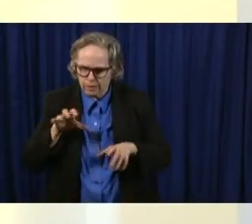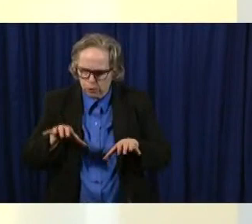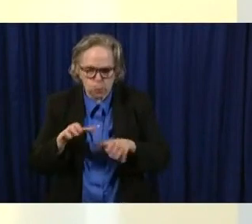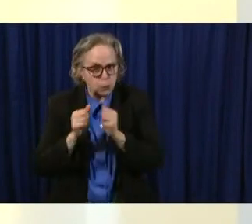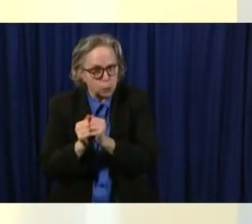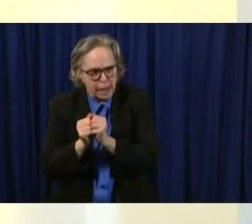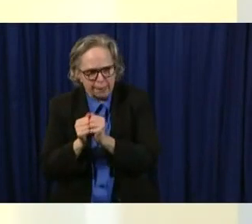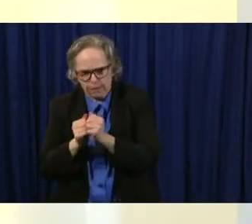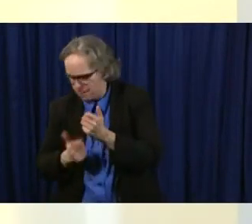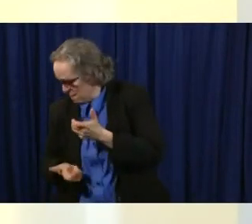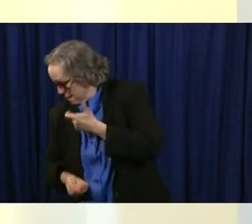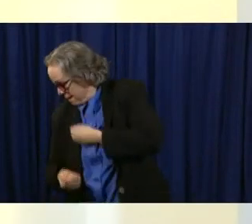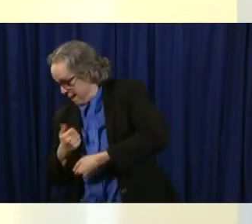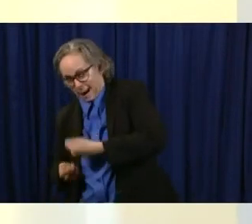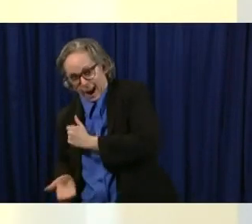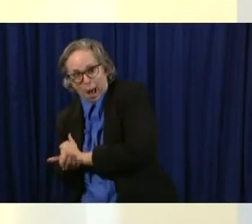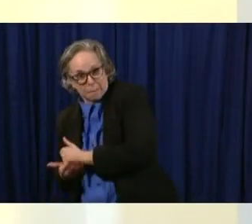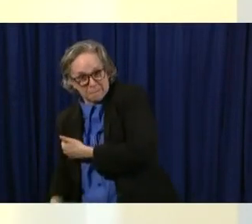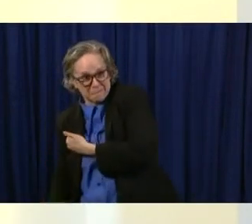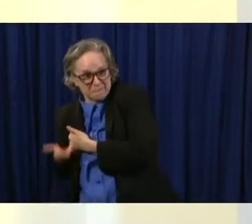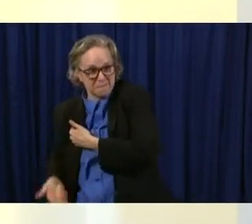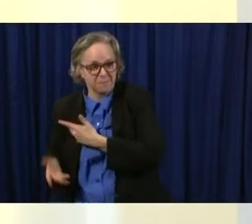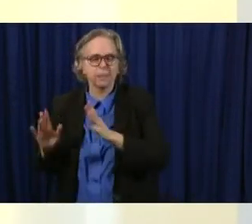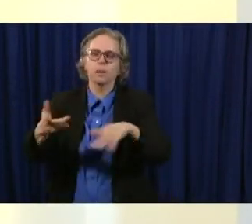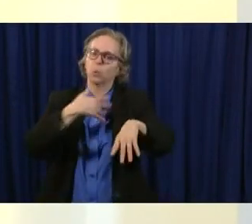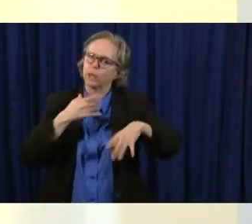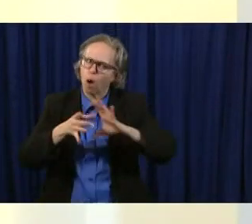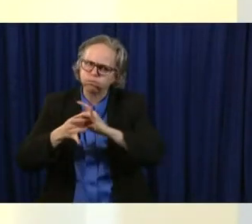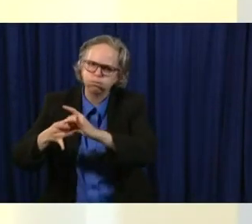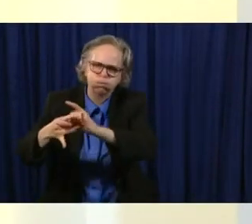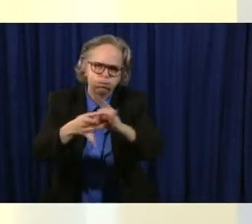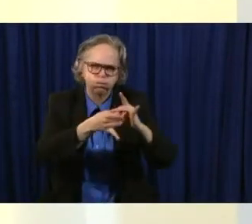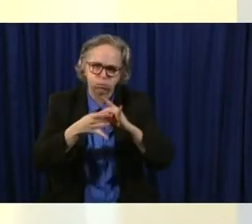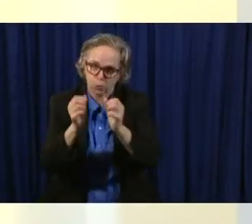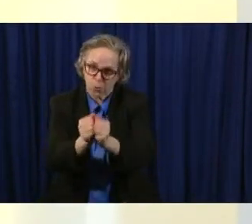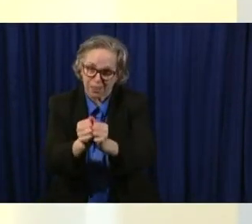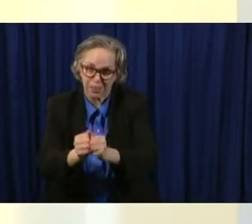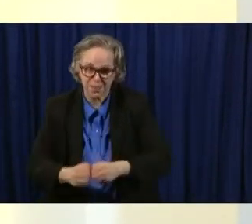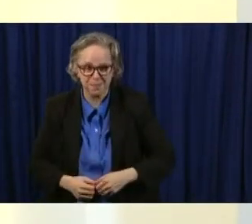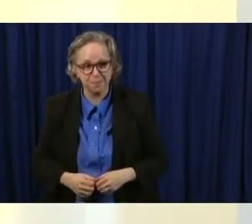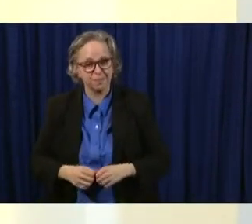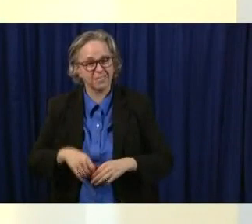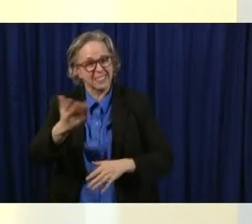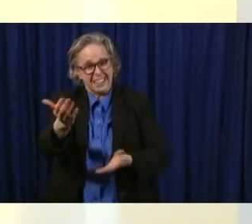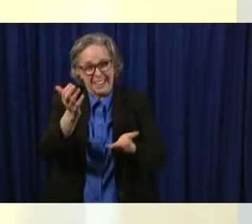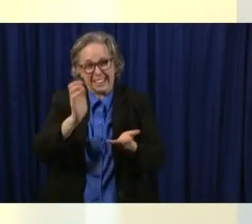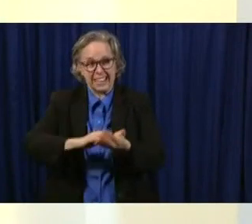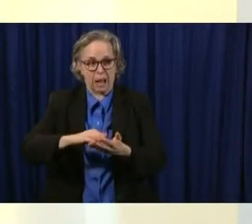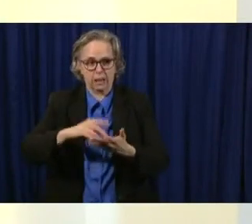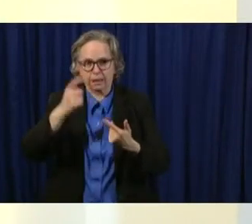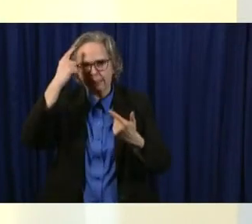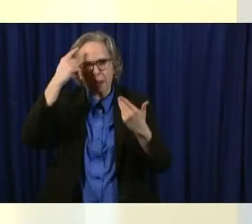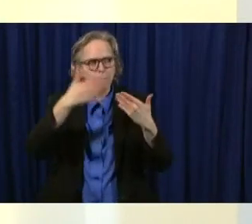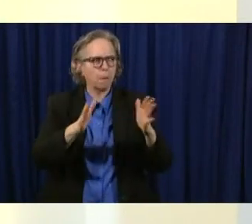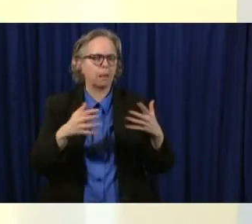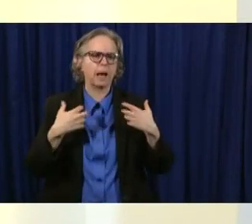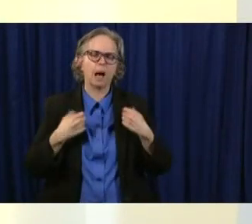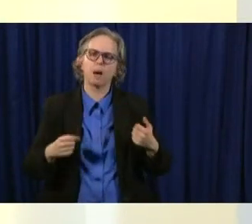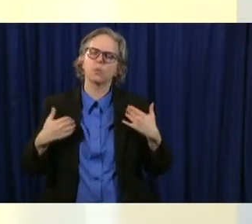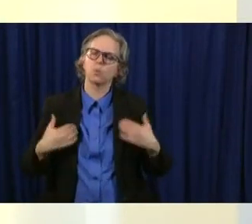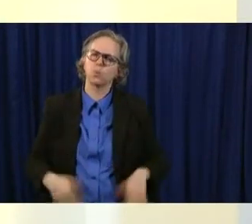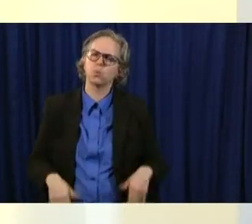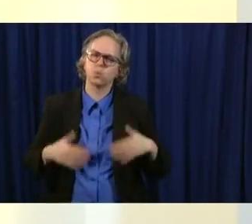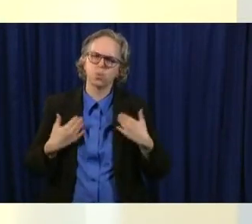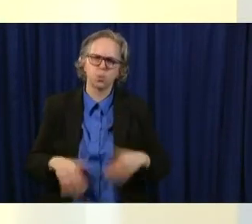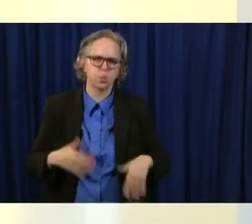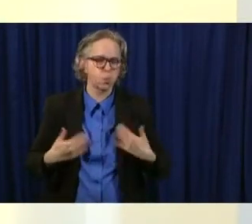collective effort. And it reminded me again of public health. When I became a physician, public health to